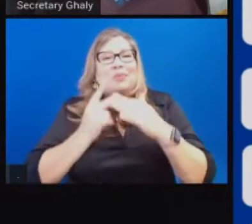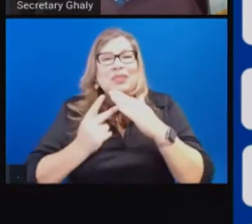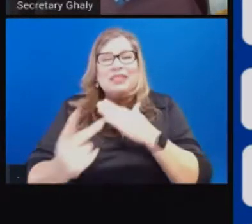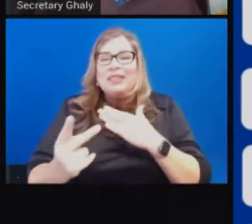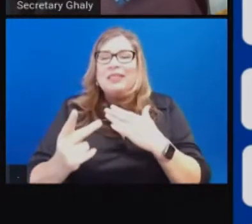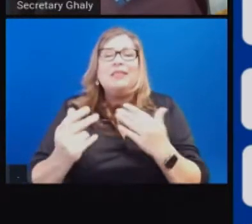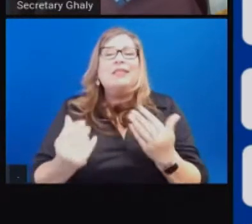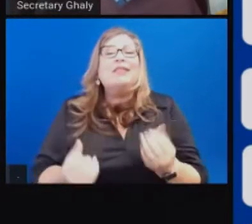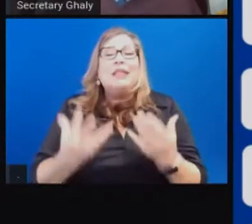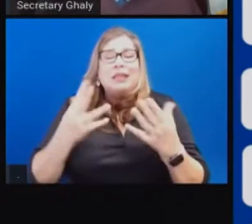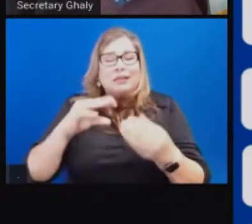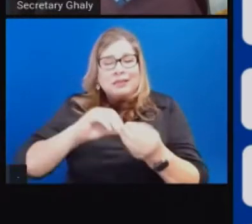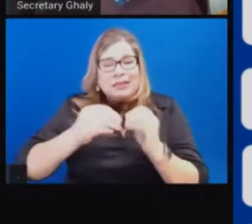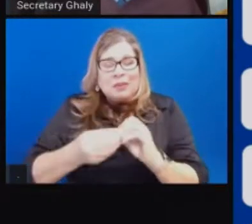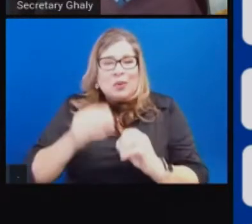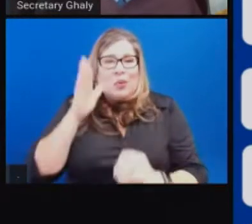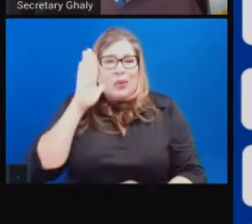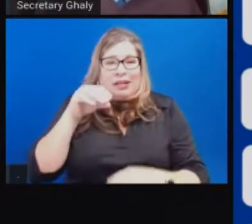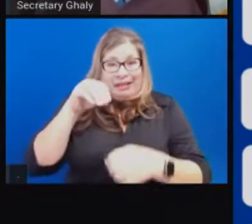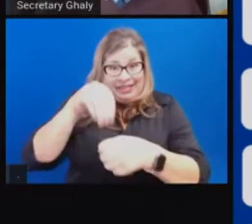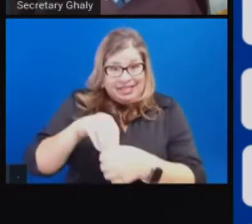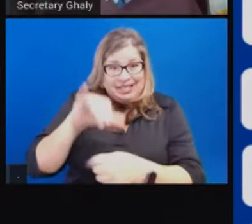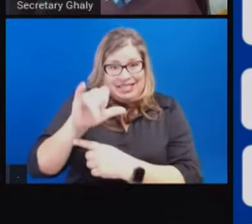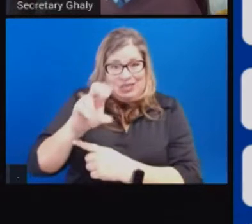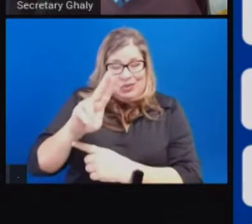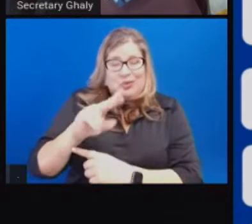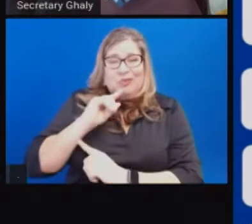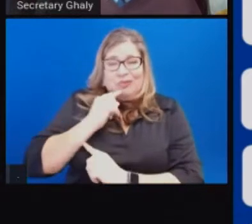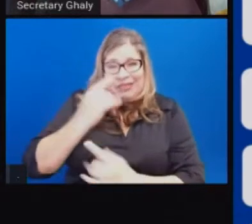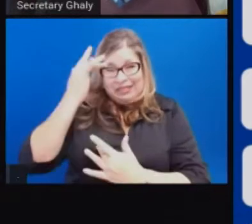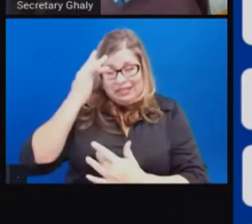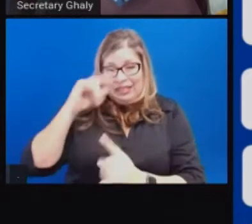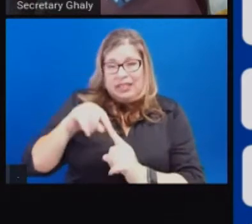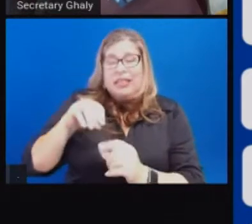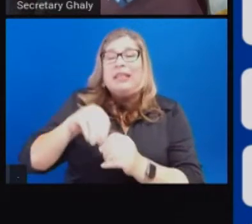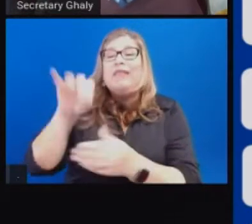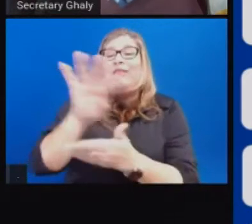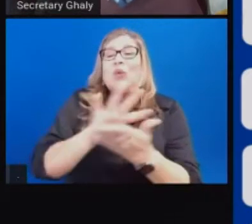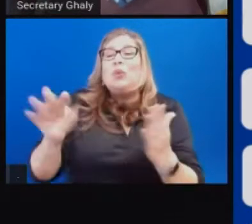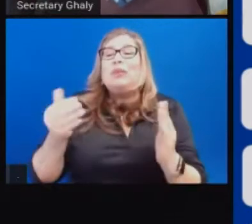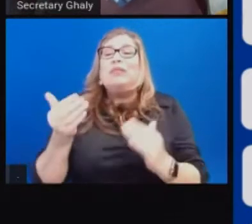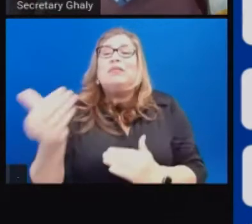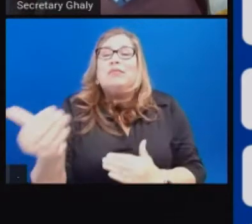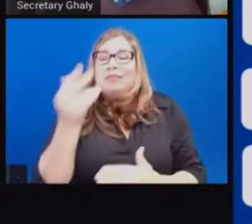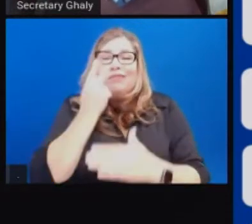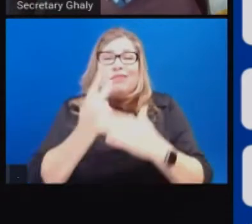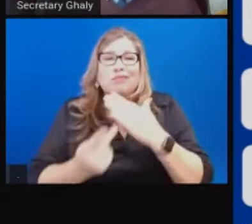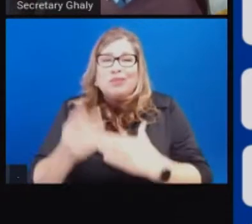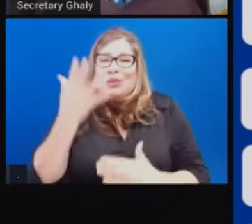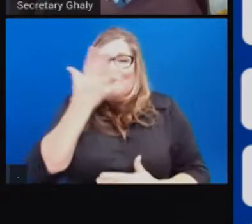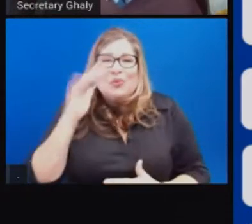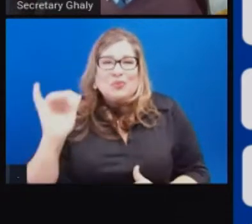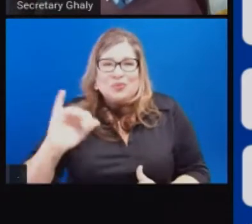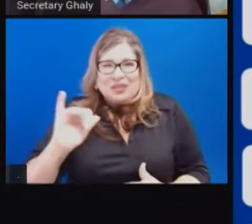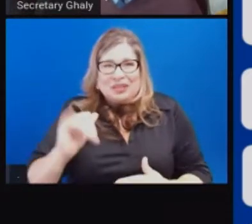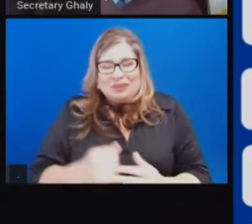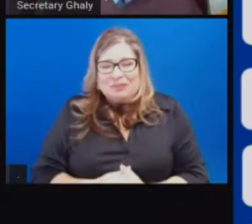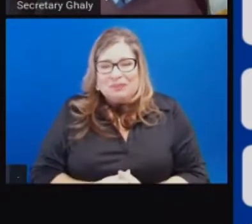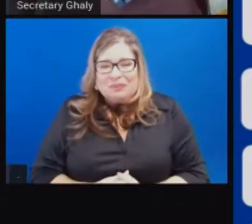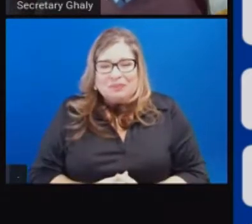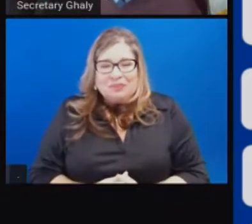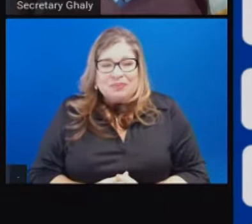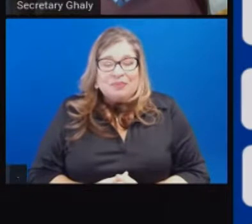occupancy will be four weeks out, then through what I'm just going to call a simple math formula,